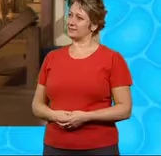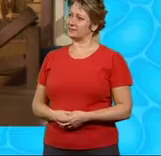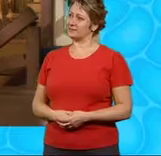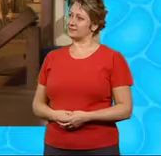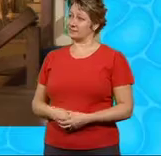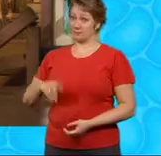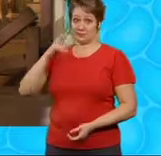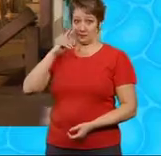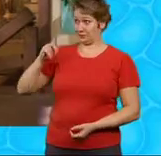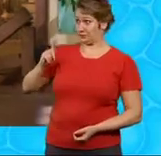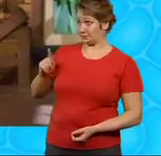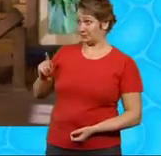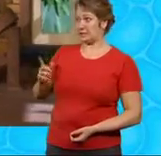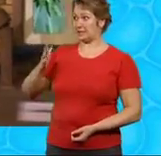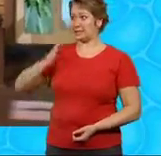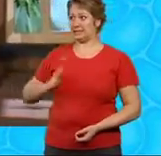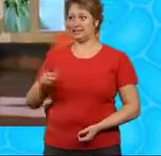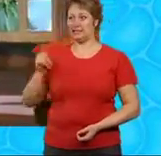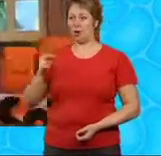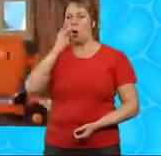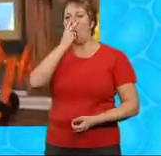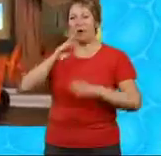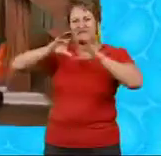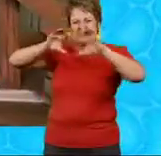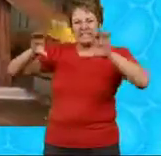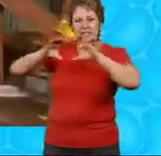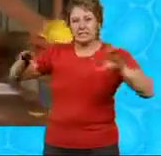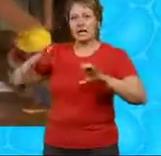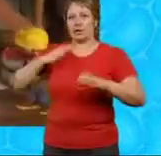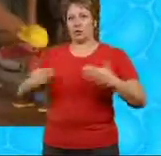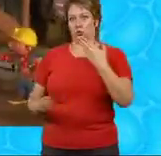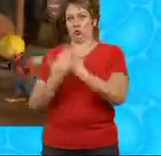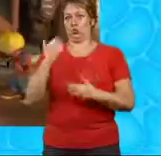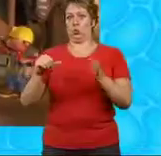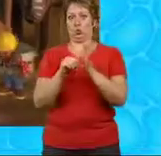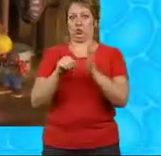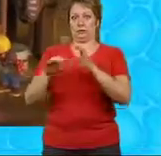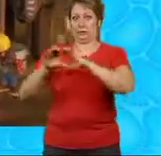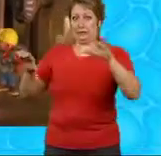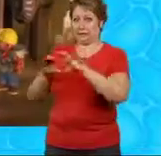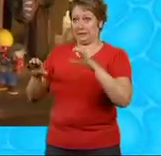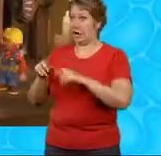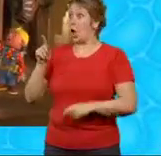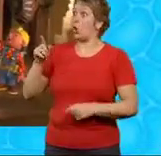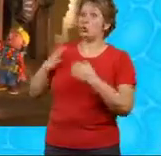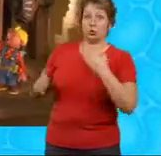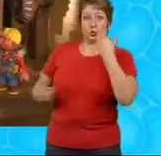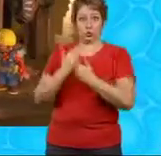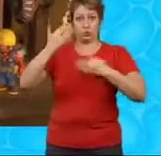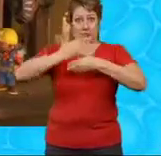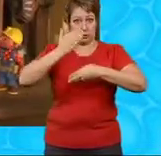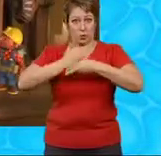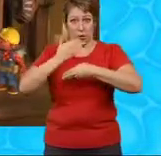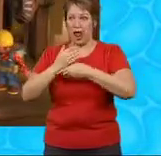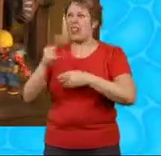Right Dizzy, we need to replace the old slats with the new wooden slats Put in new windows and fix that handrail And replace the